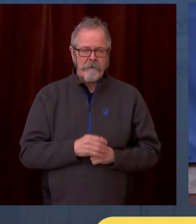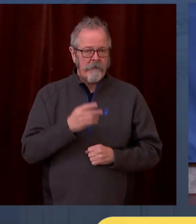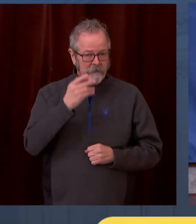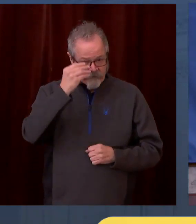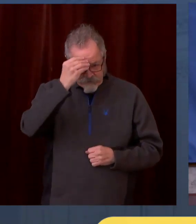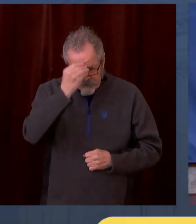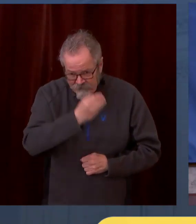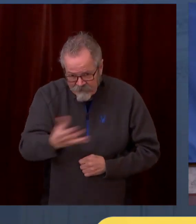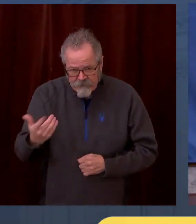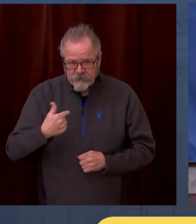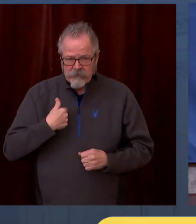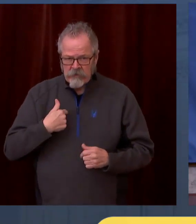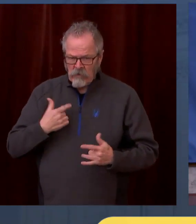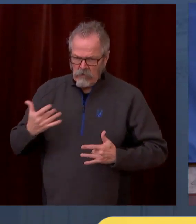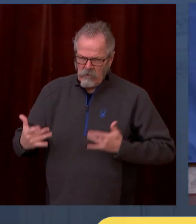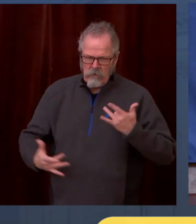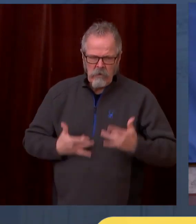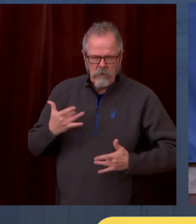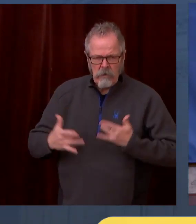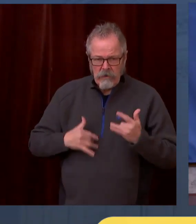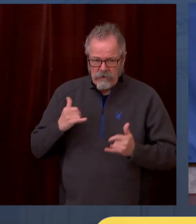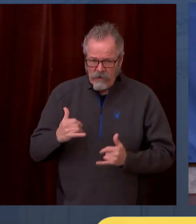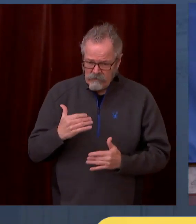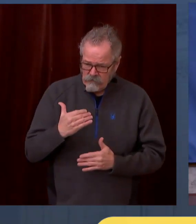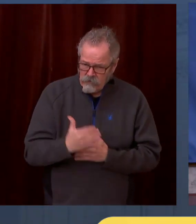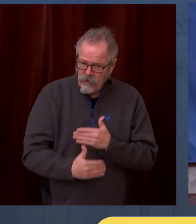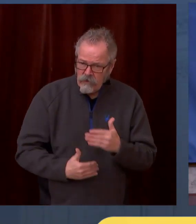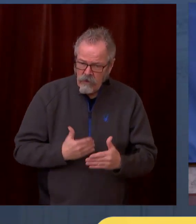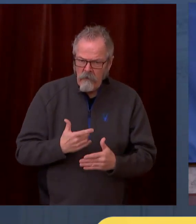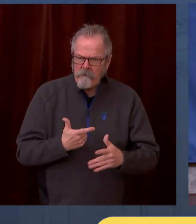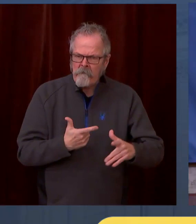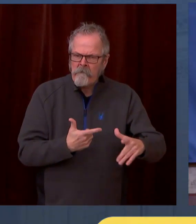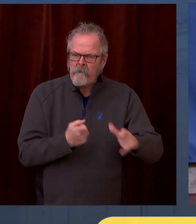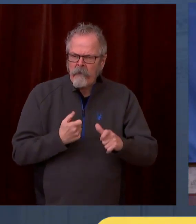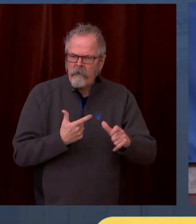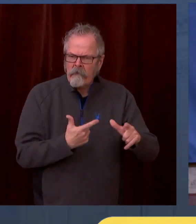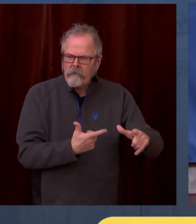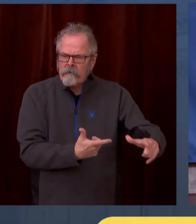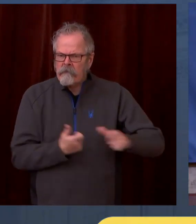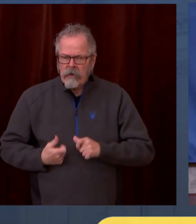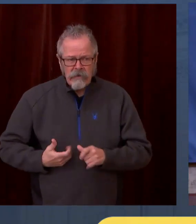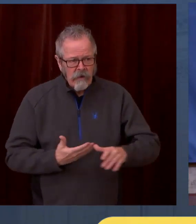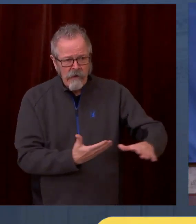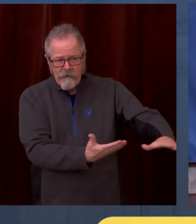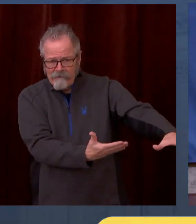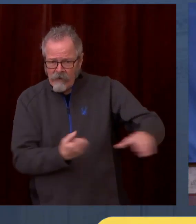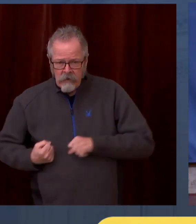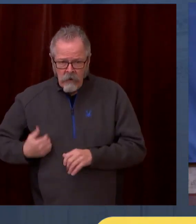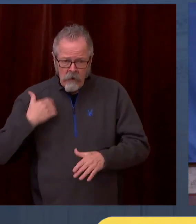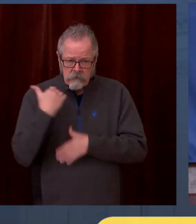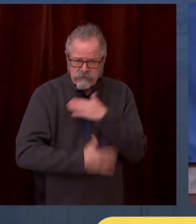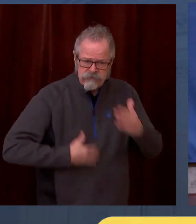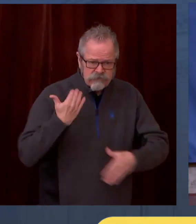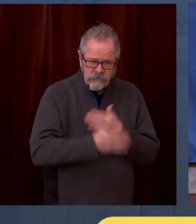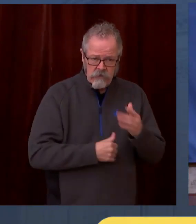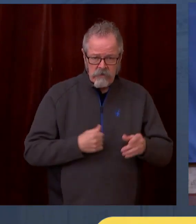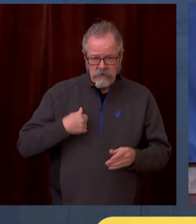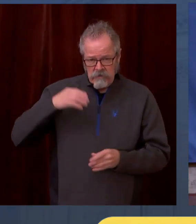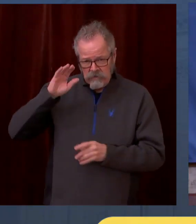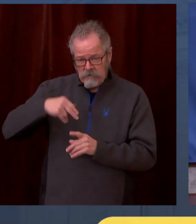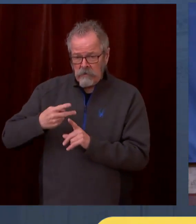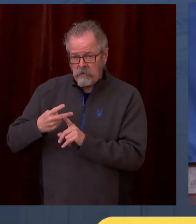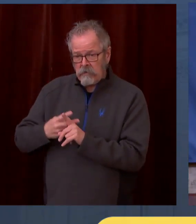it's thanks to the tremendous work of the Biden administration of dramatically increasing the production of these vaccines.